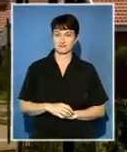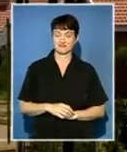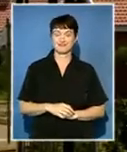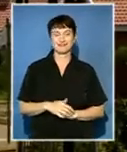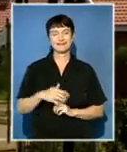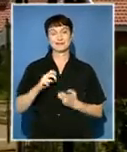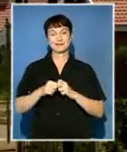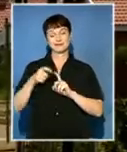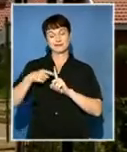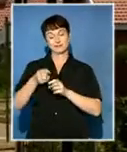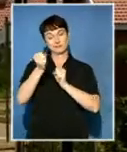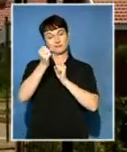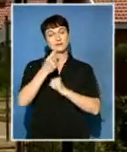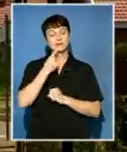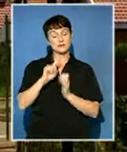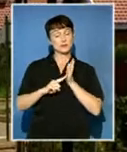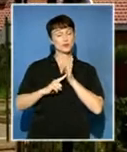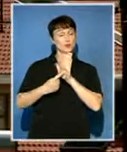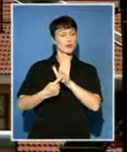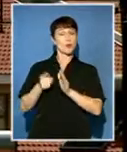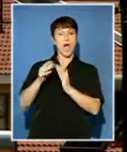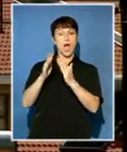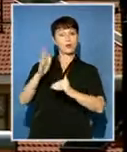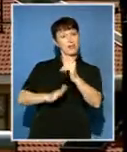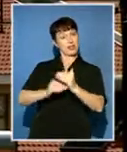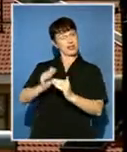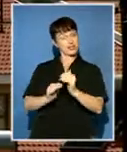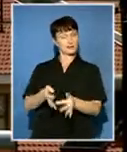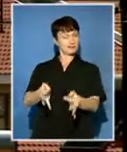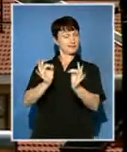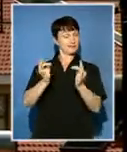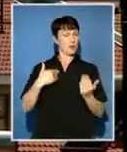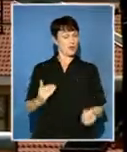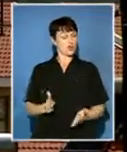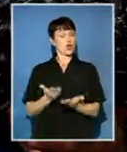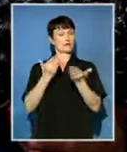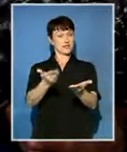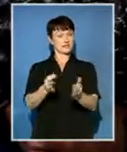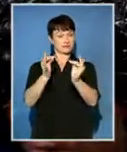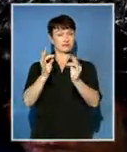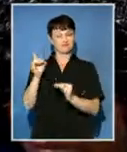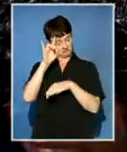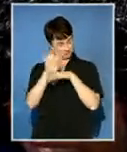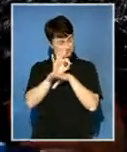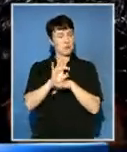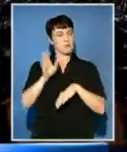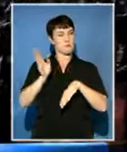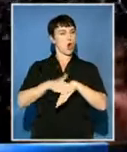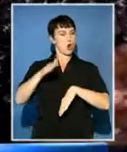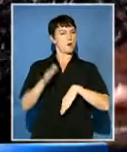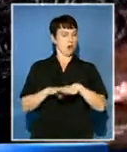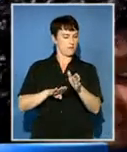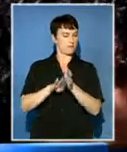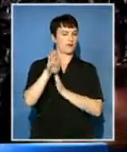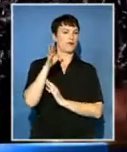Zilla says the housing project is an indication of delivery and she's intent on improving this. The only challenge we face is that